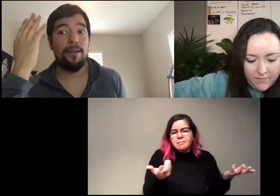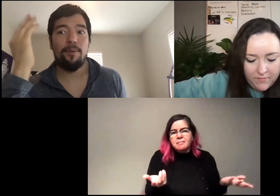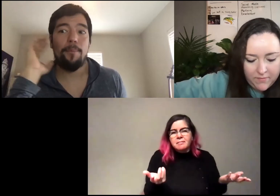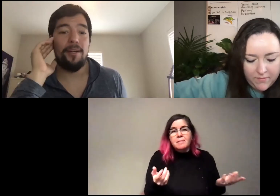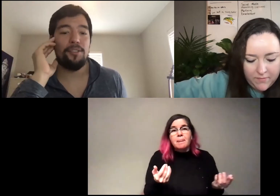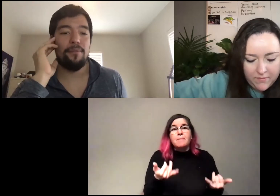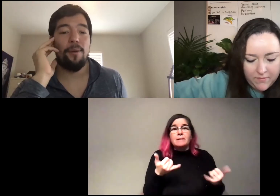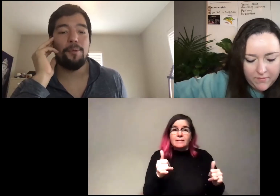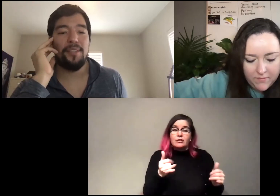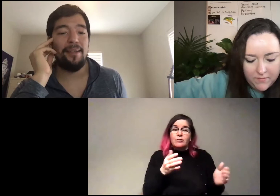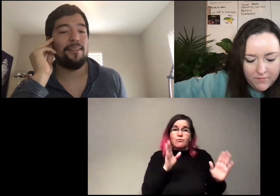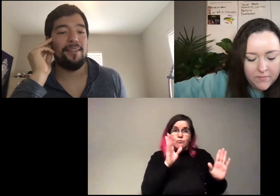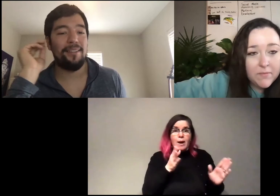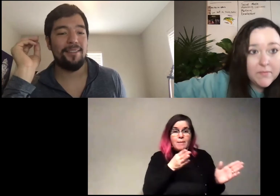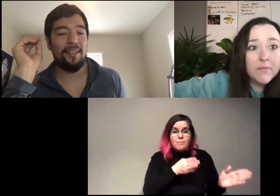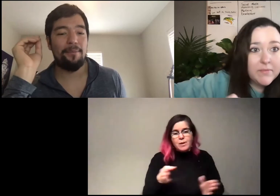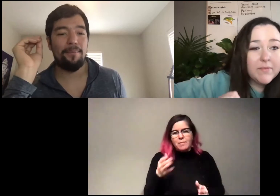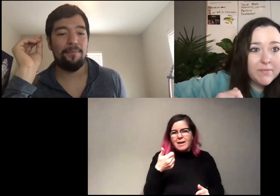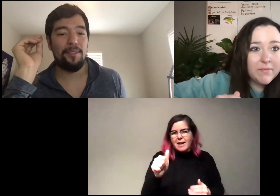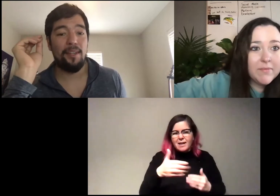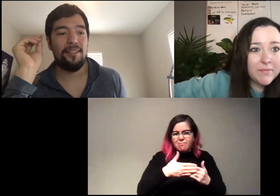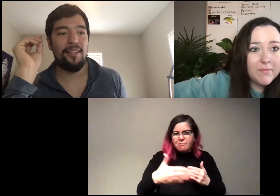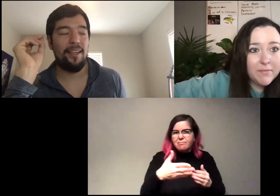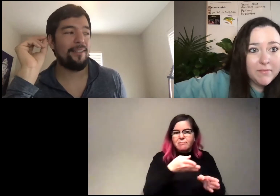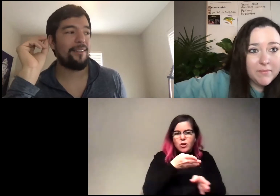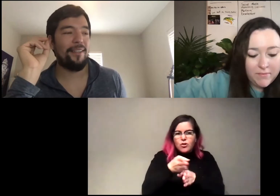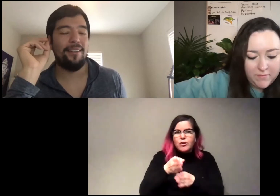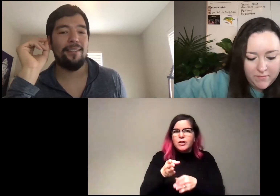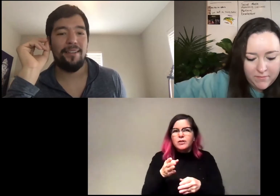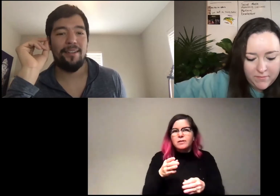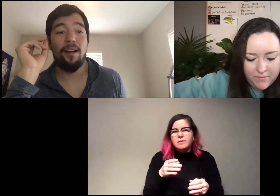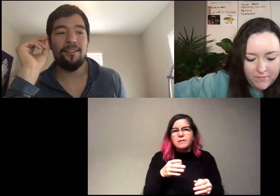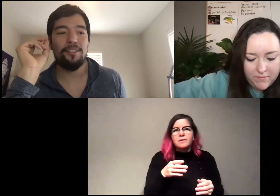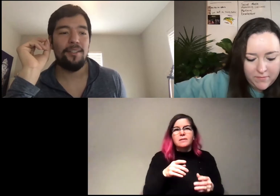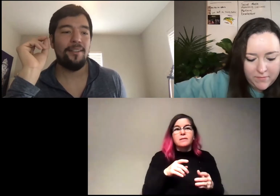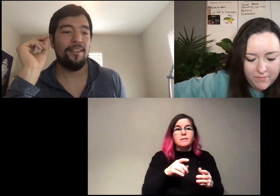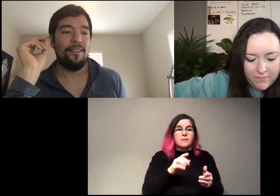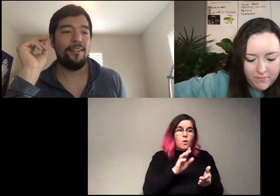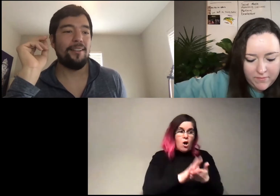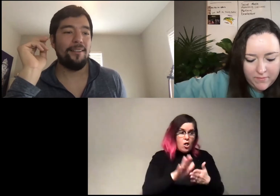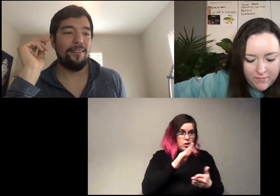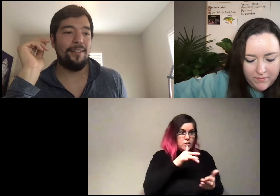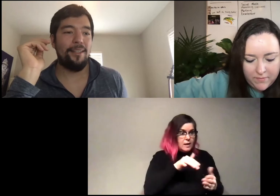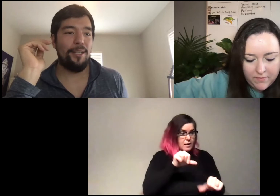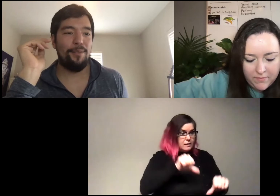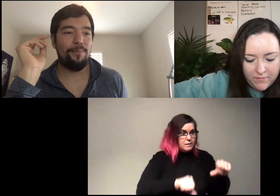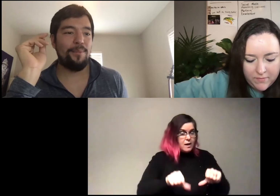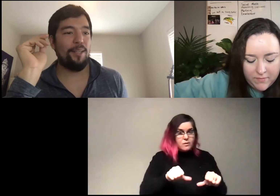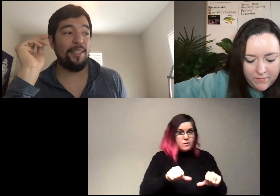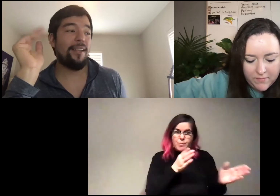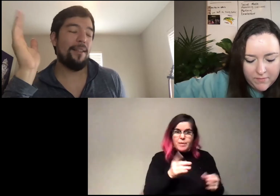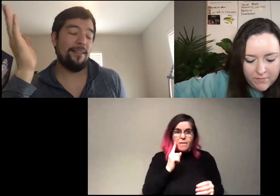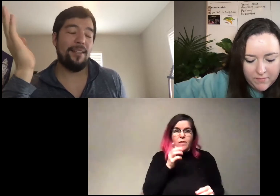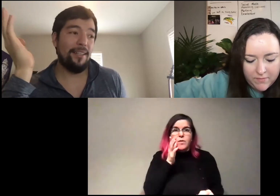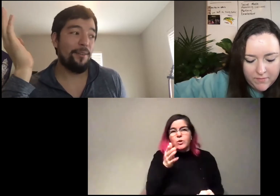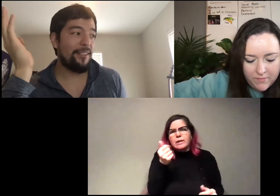great preparation for almost anything to like, study a science in, in college. Like, if, you know,